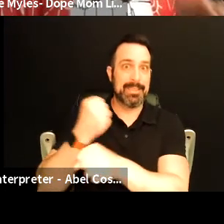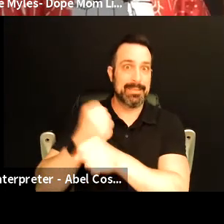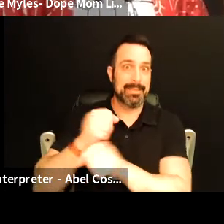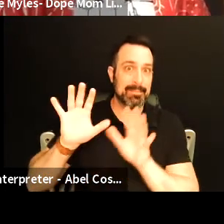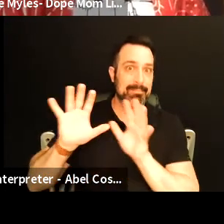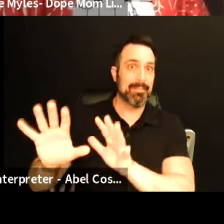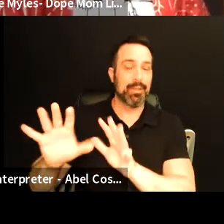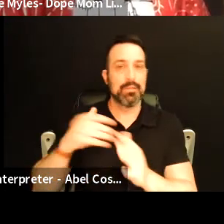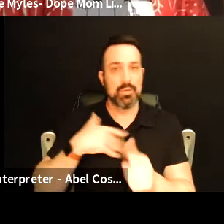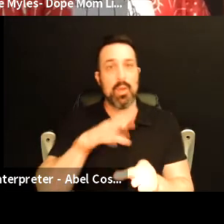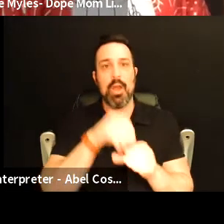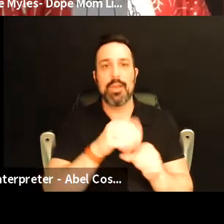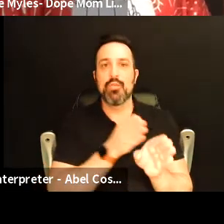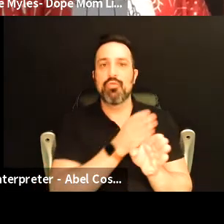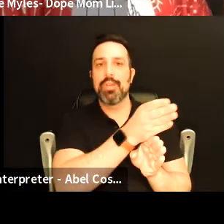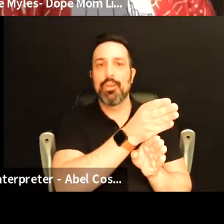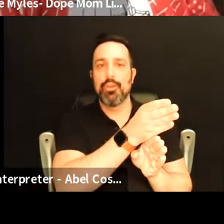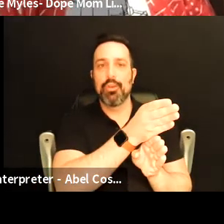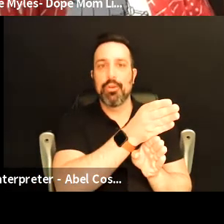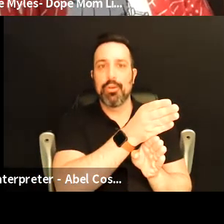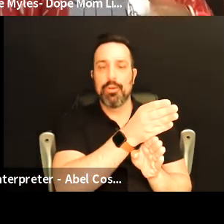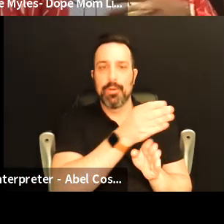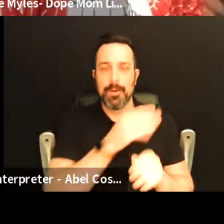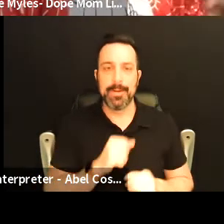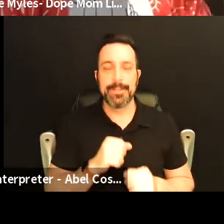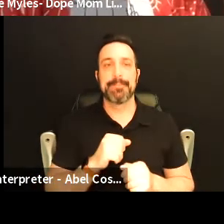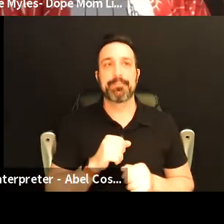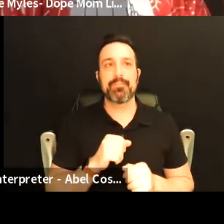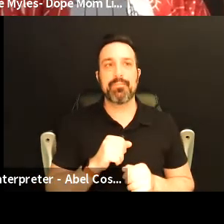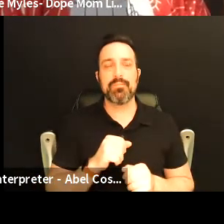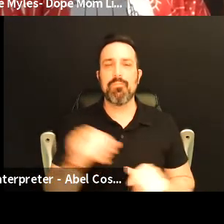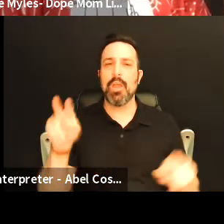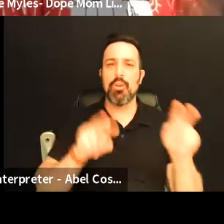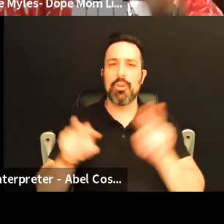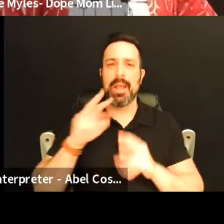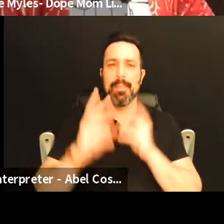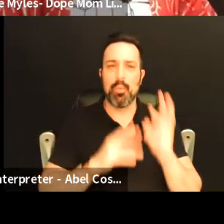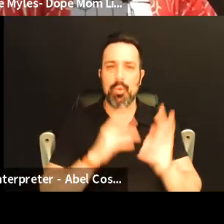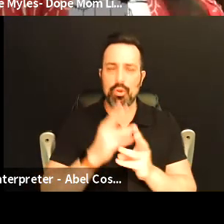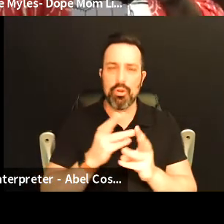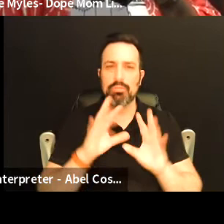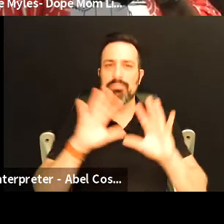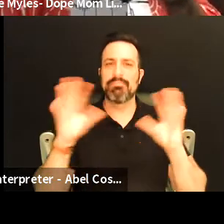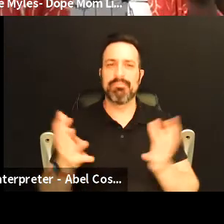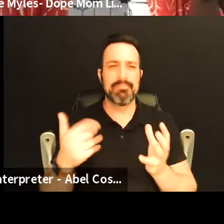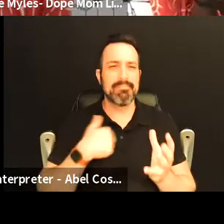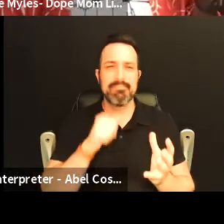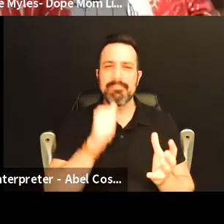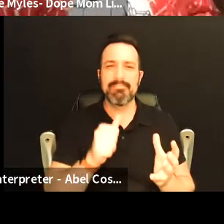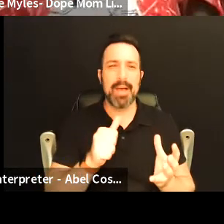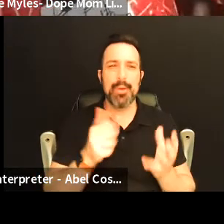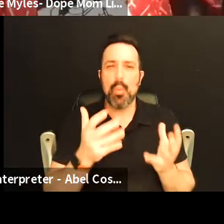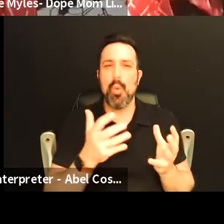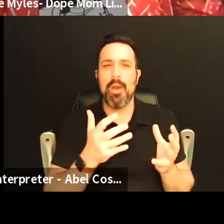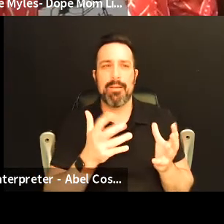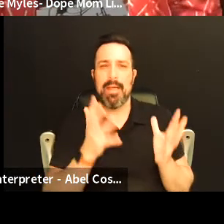just got into a career field um and then in looking at the world I don't want to leave a